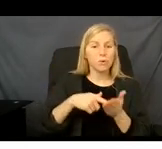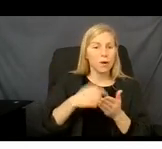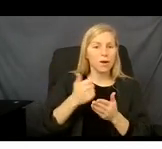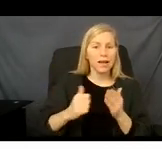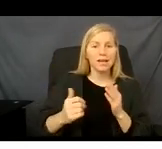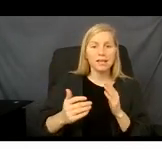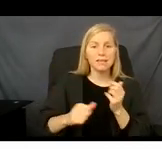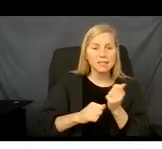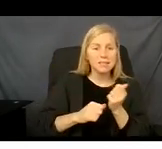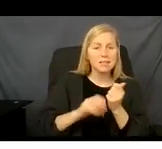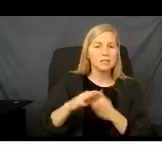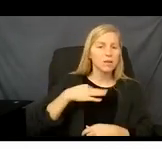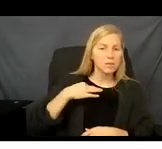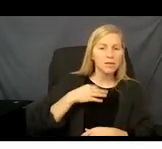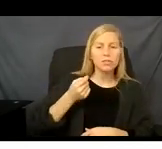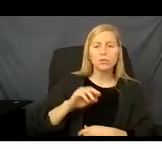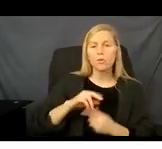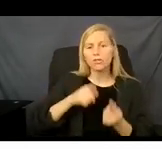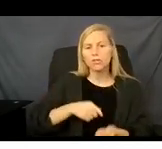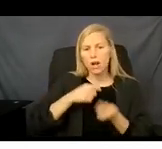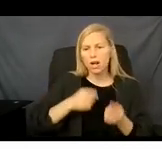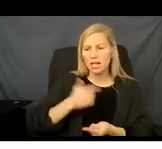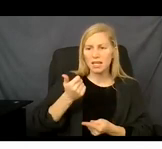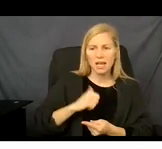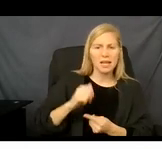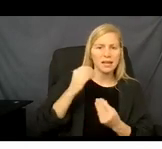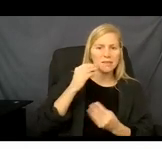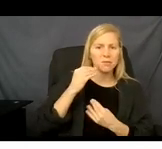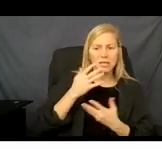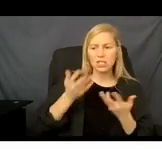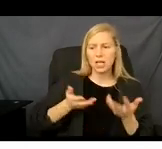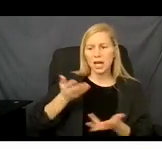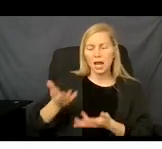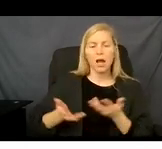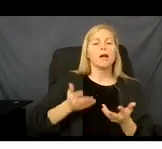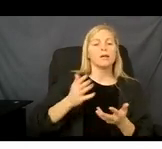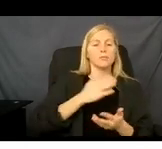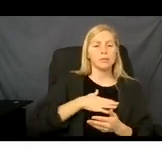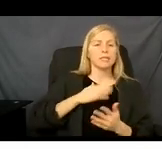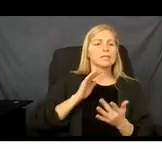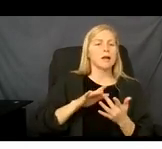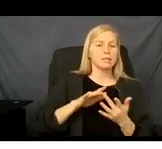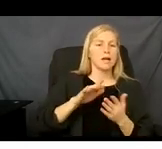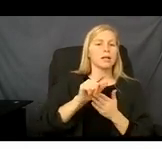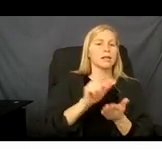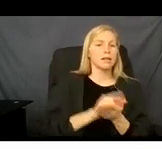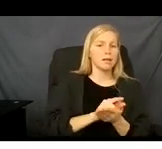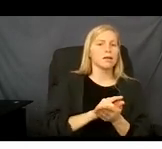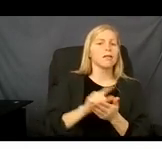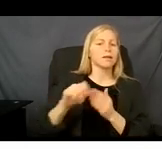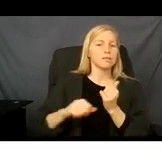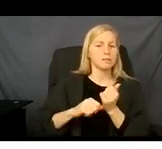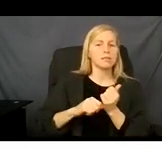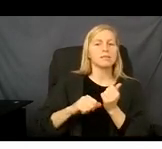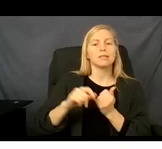application or you're struggling with any information on your application, please contact the Legal Assistance of Western New York.